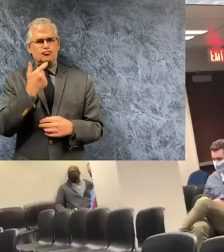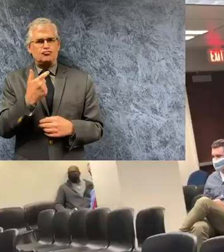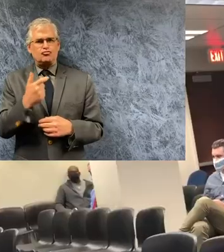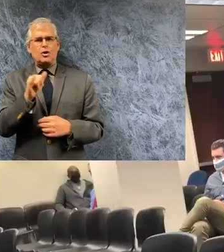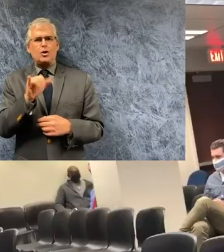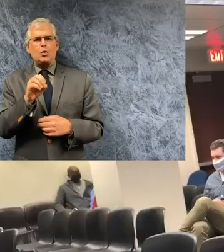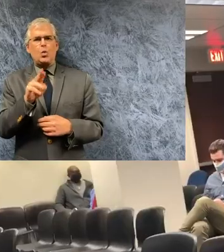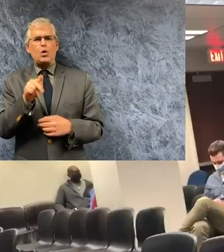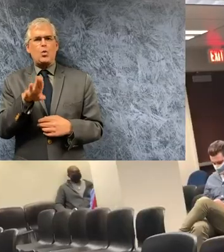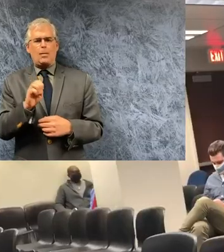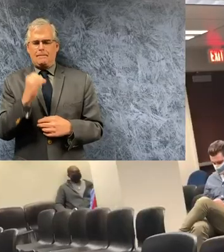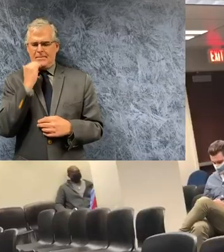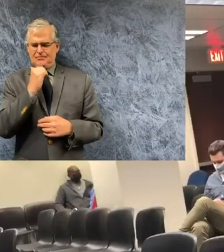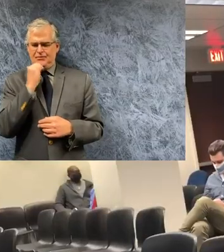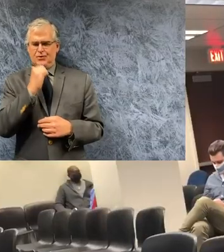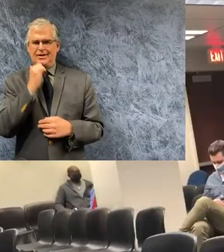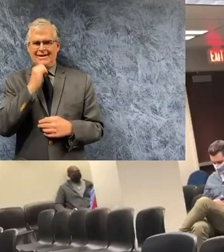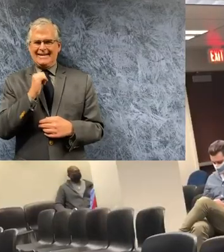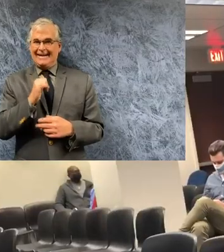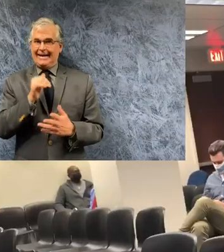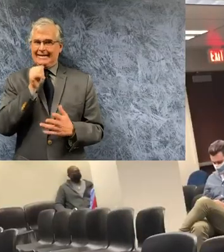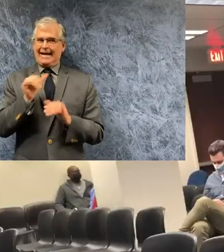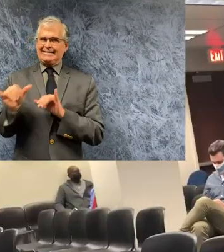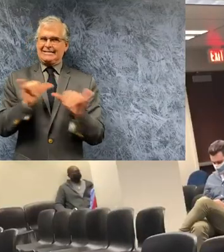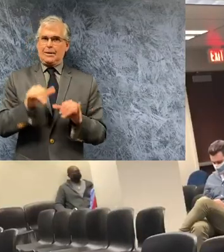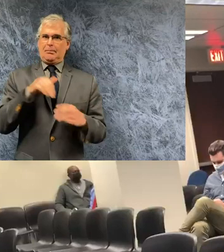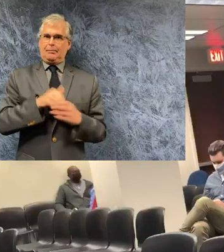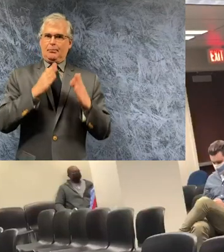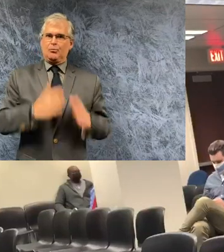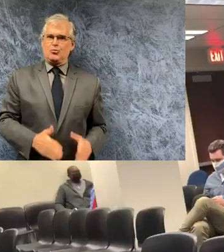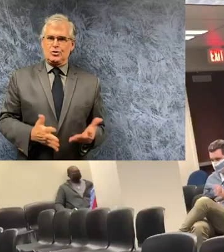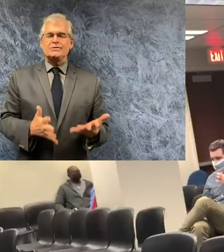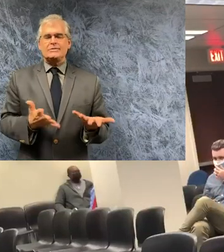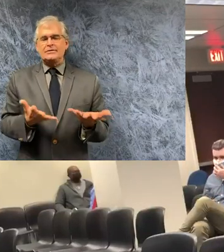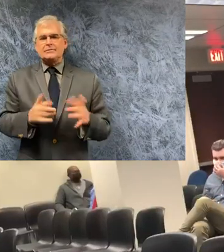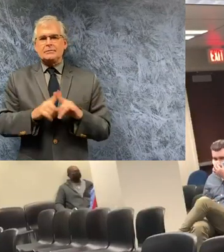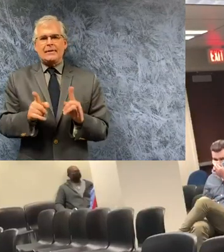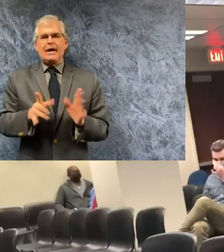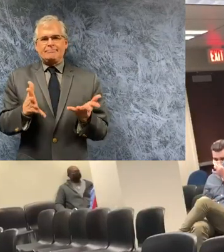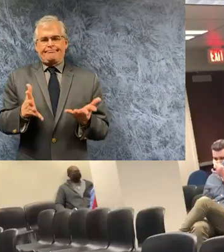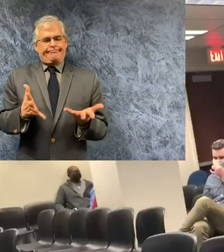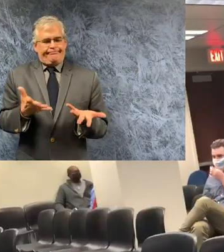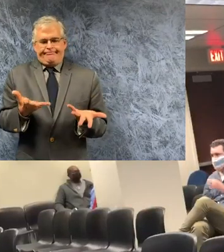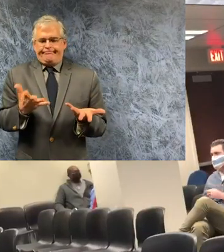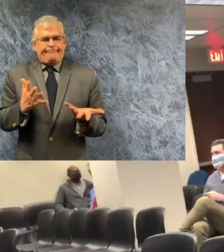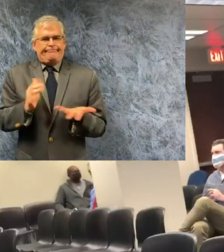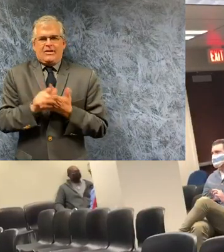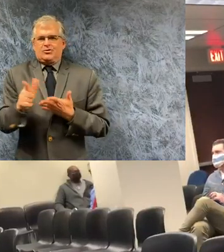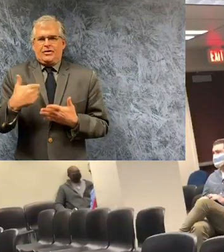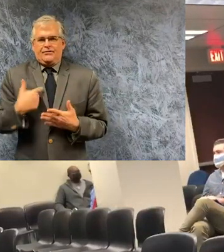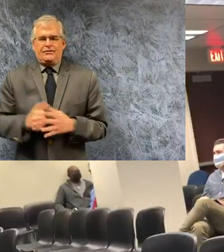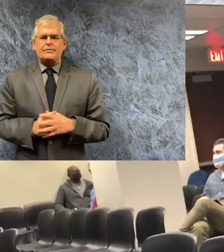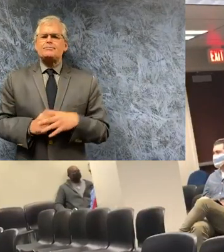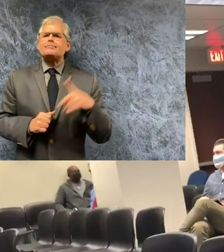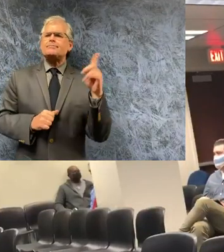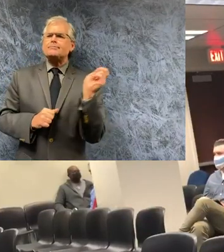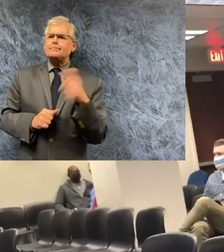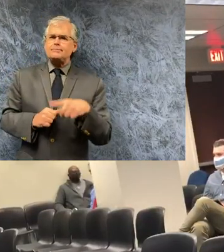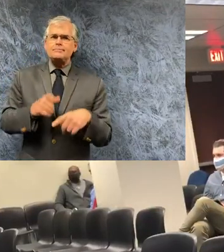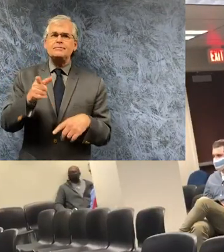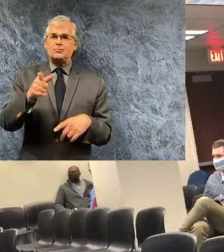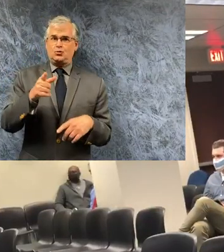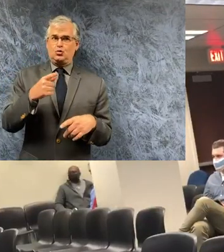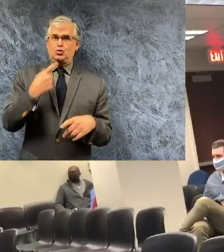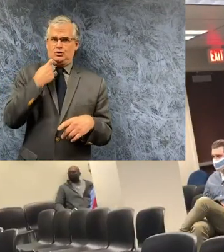have to do at this time uh governor you mentioned uh two of our deaths in the state were health care workers are you concerned that we will lose more health care